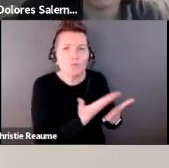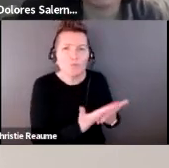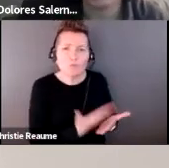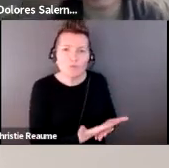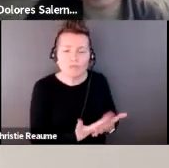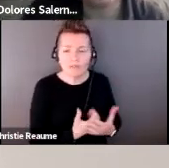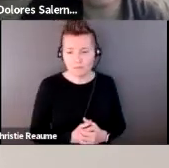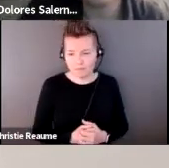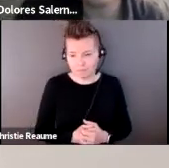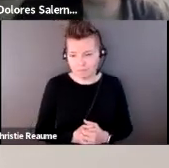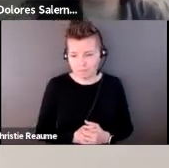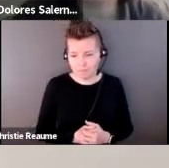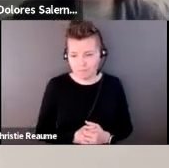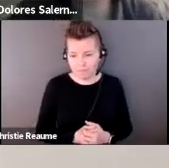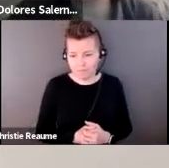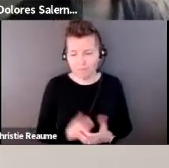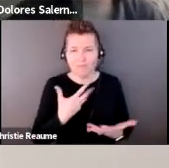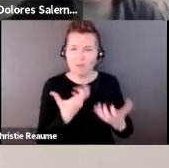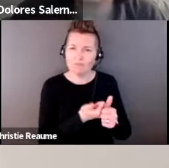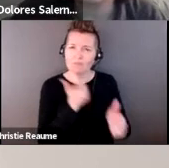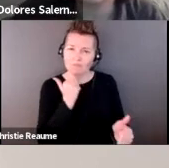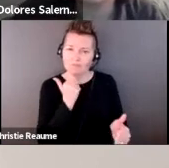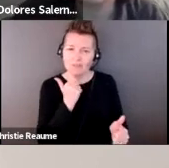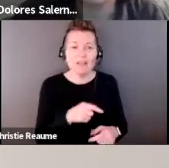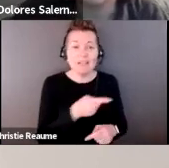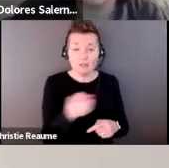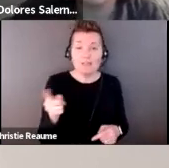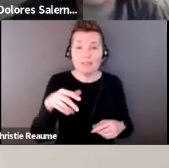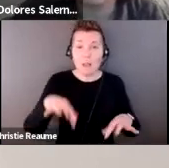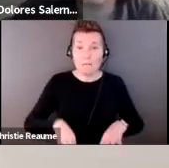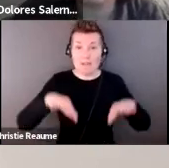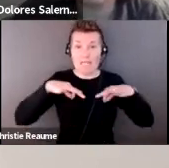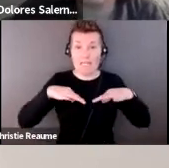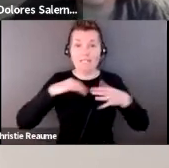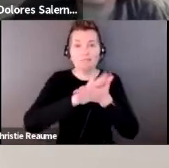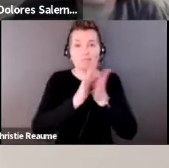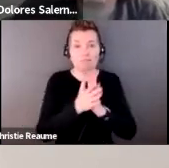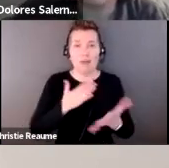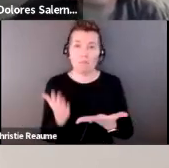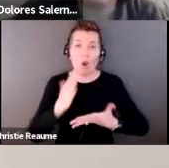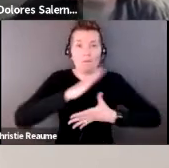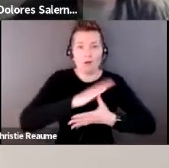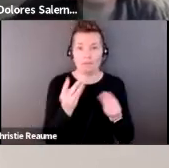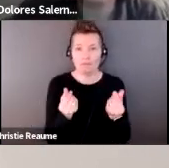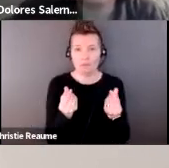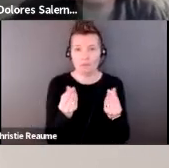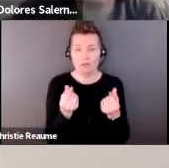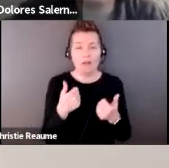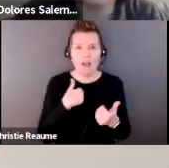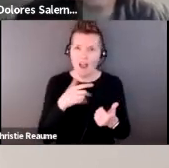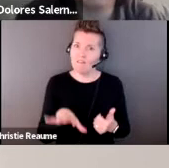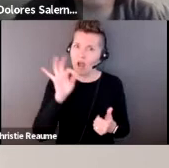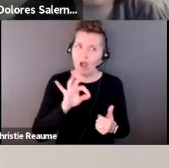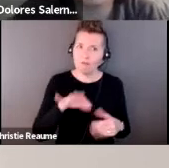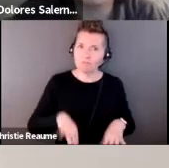Betting has become one of the primary materials in my practice, and I found these materials really helpful in